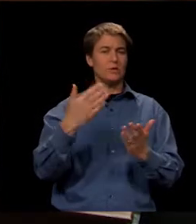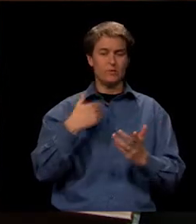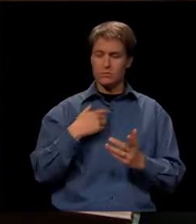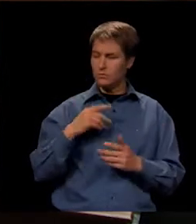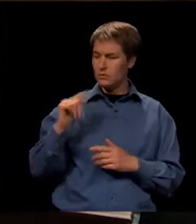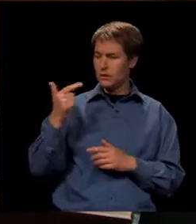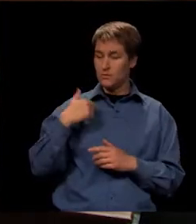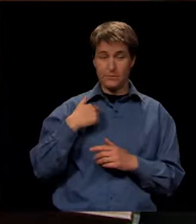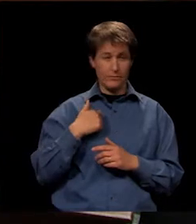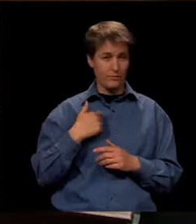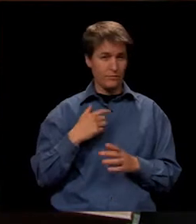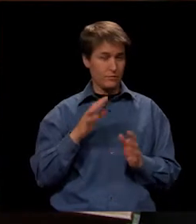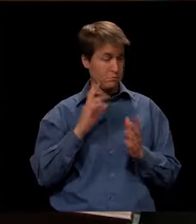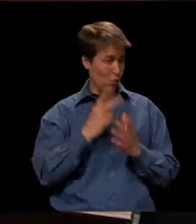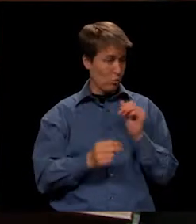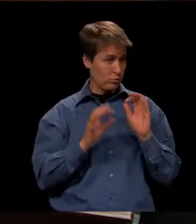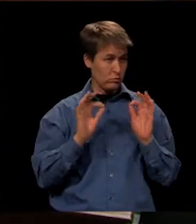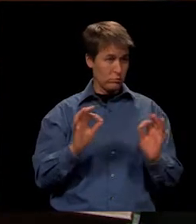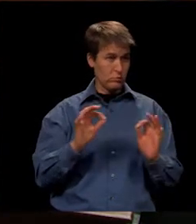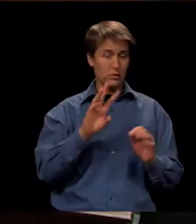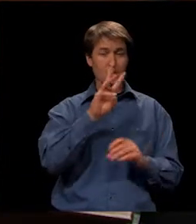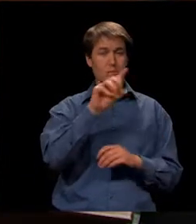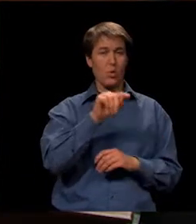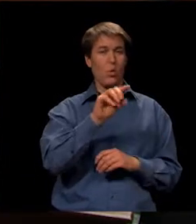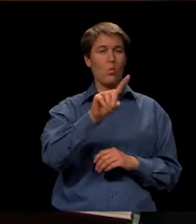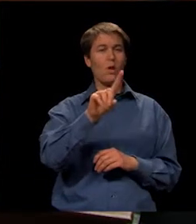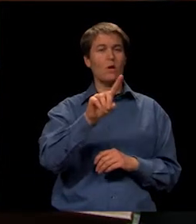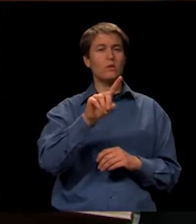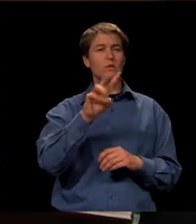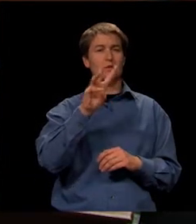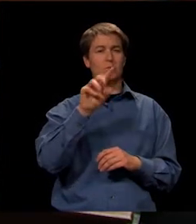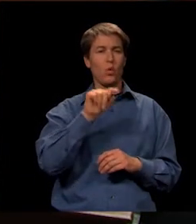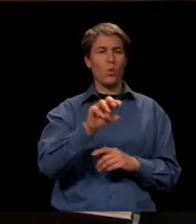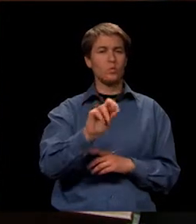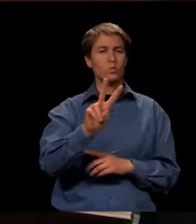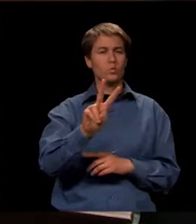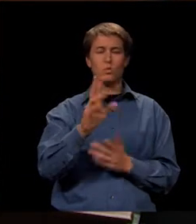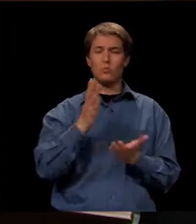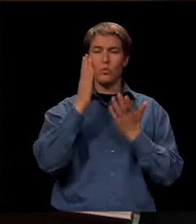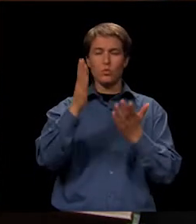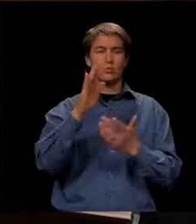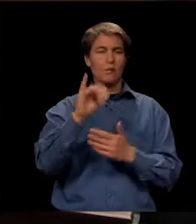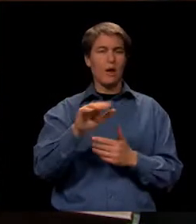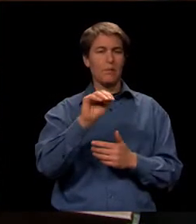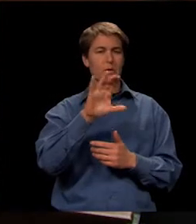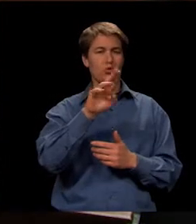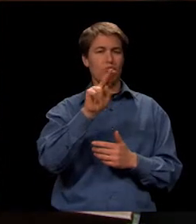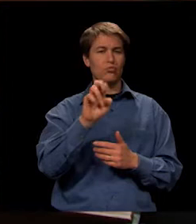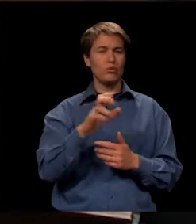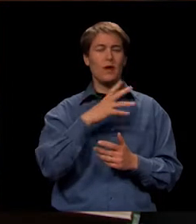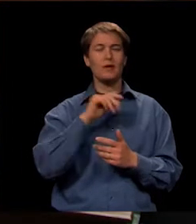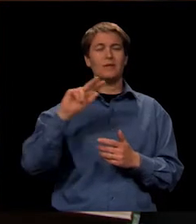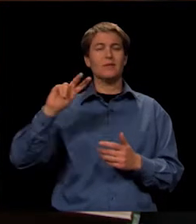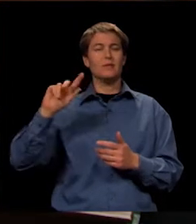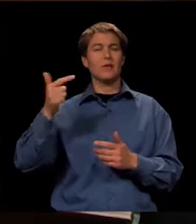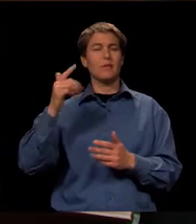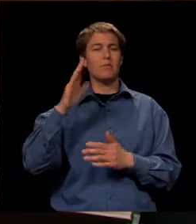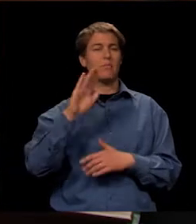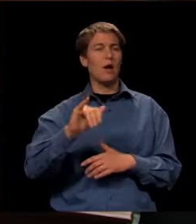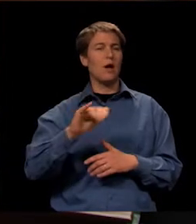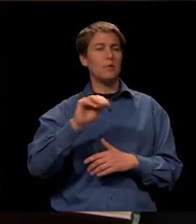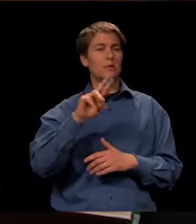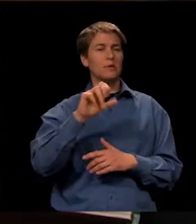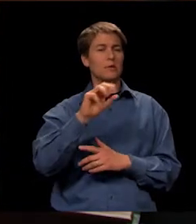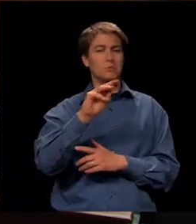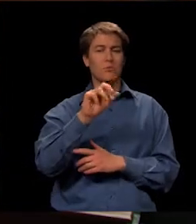we're going to do a twofer here. We've got 6.01, 6.02. We have a motion by Mr. McKeon and a second by Mrs.